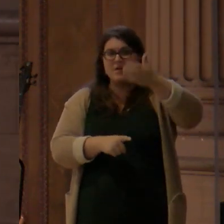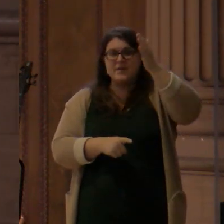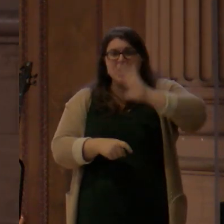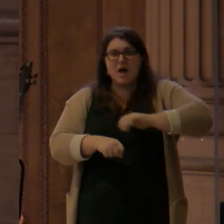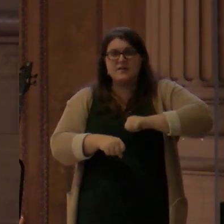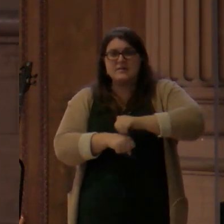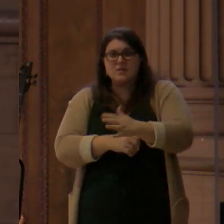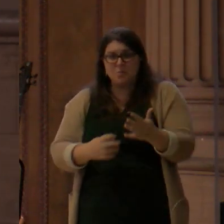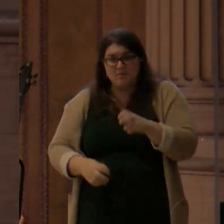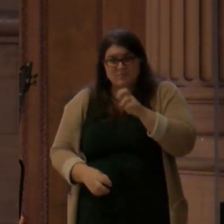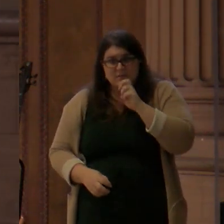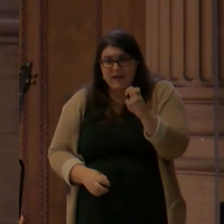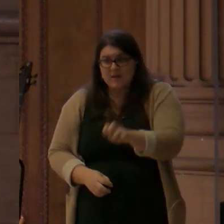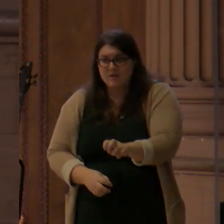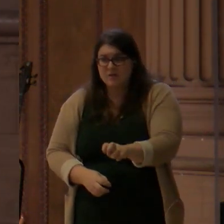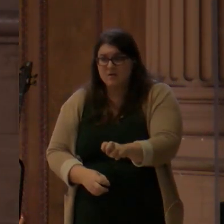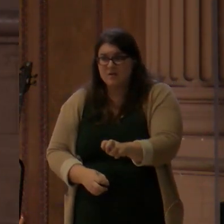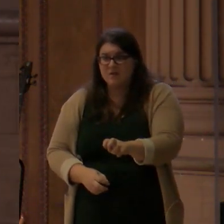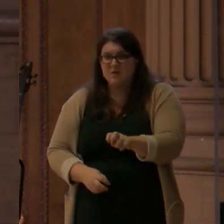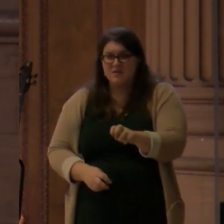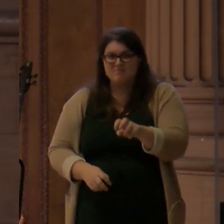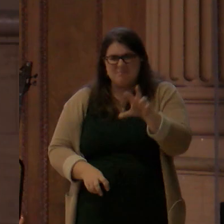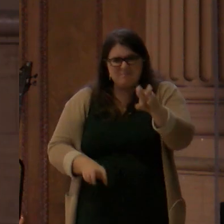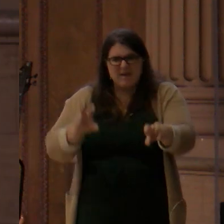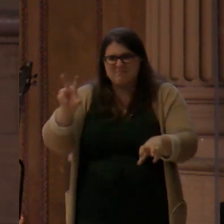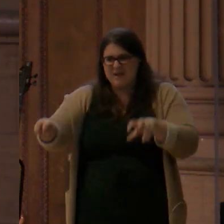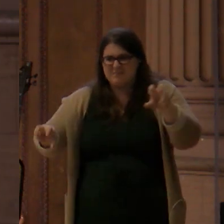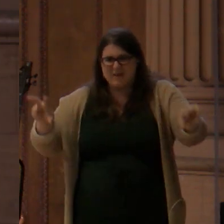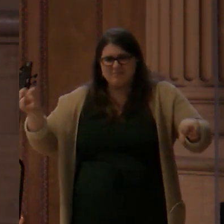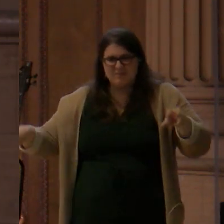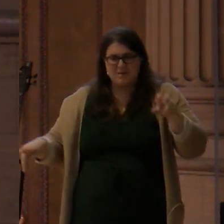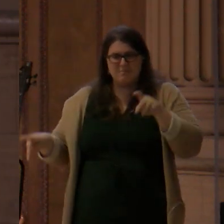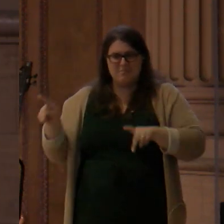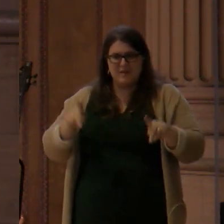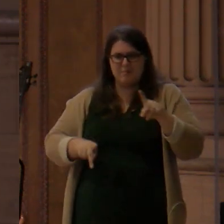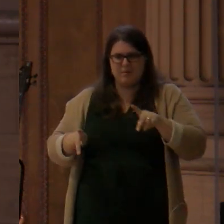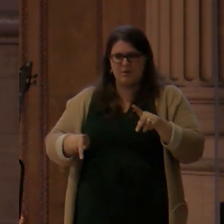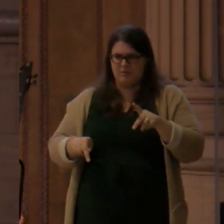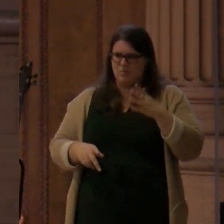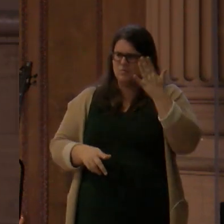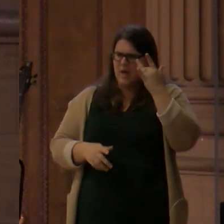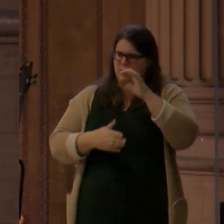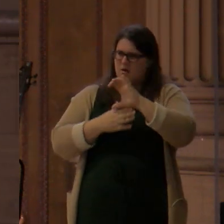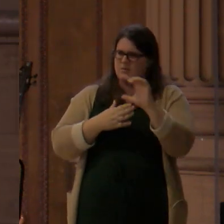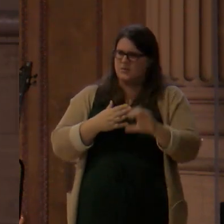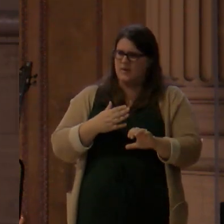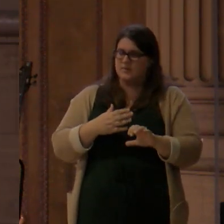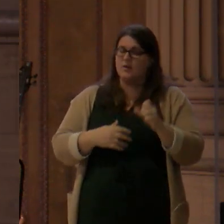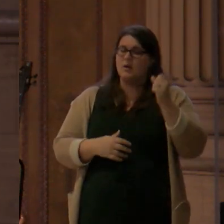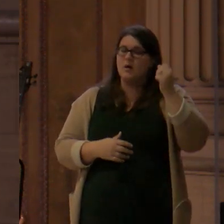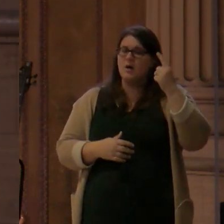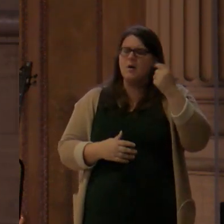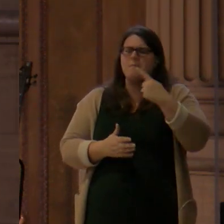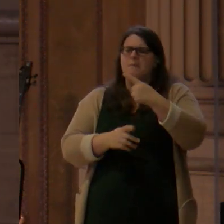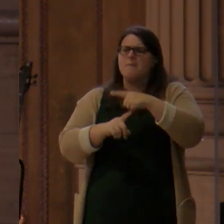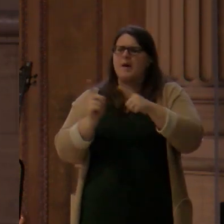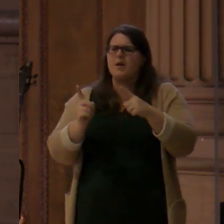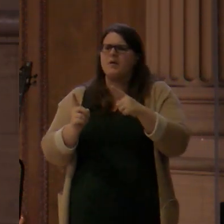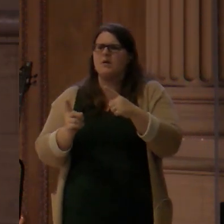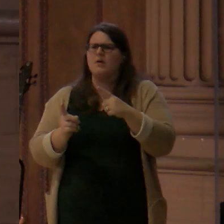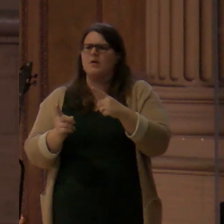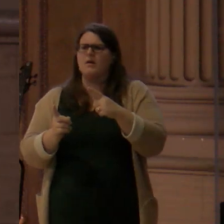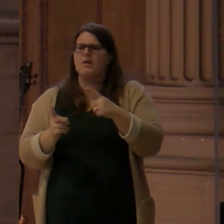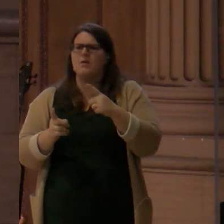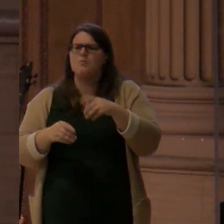same breath, He tells Moses, He says, this is what I want you to do. I want you to fashion a serpent. I want you to put it on a